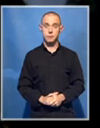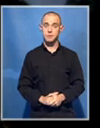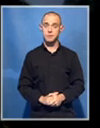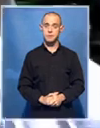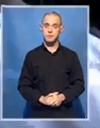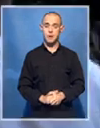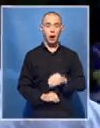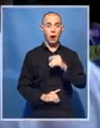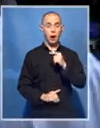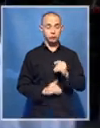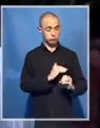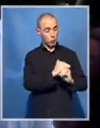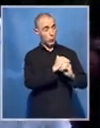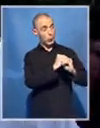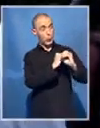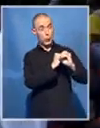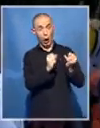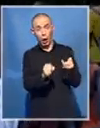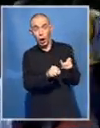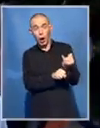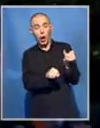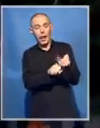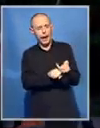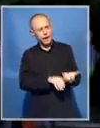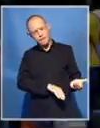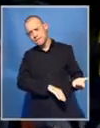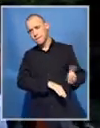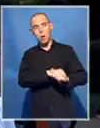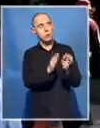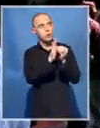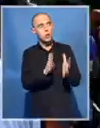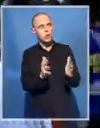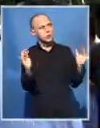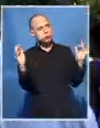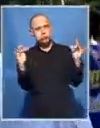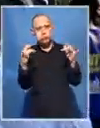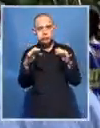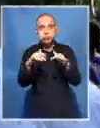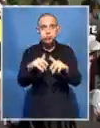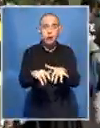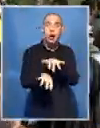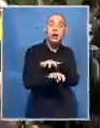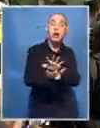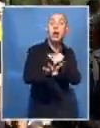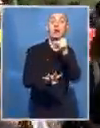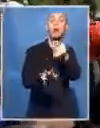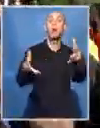At the crack of dawn, more students gear up to take the Fees Must Fall campaign to the highest office in the land.